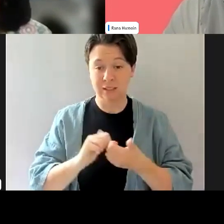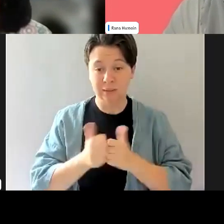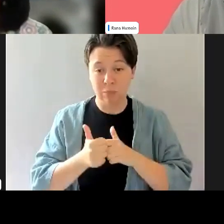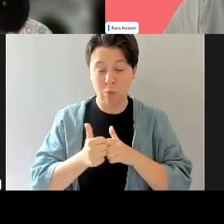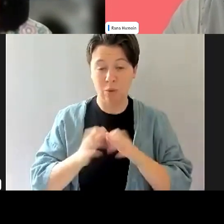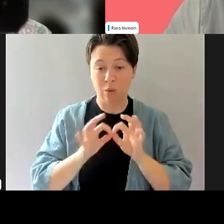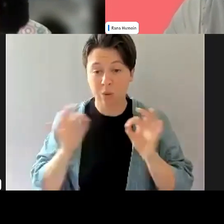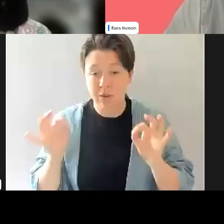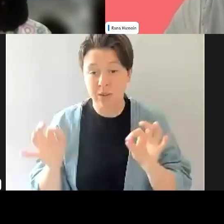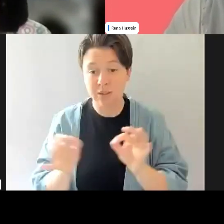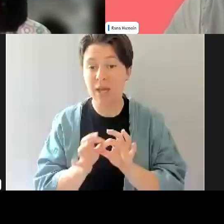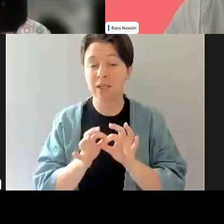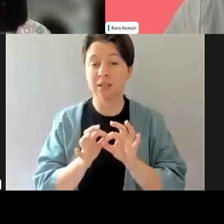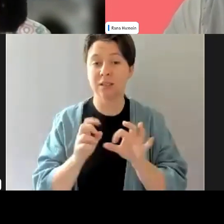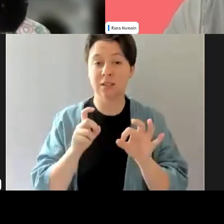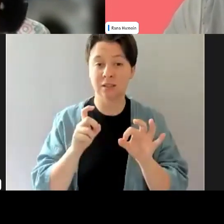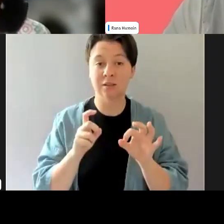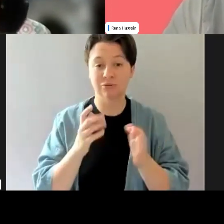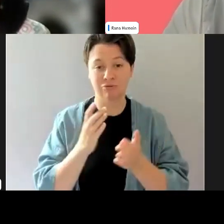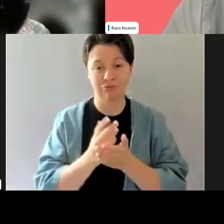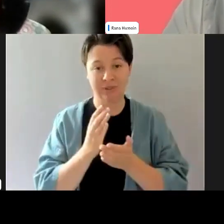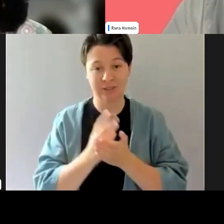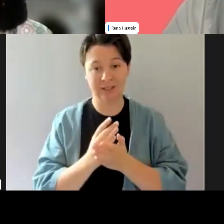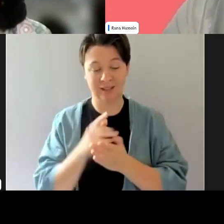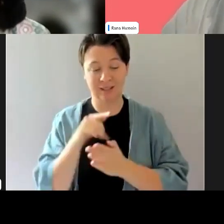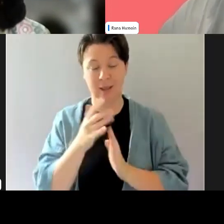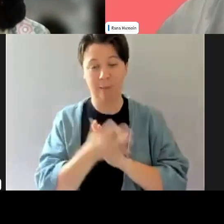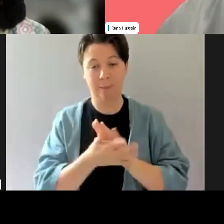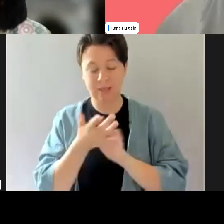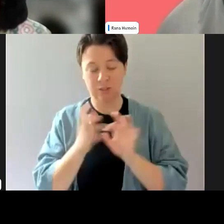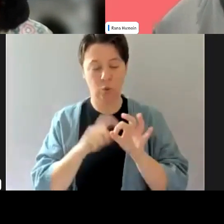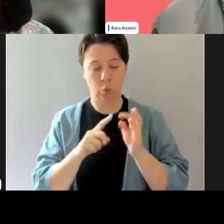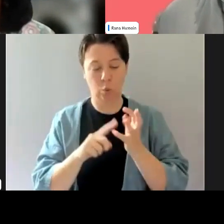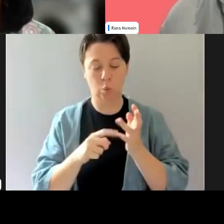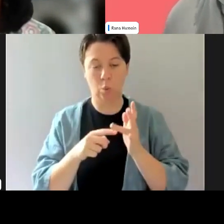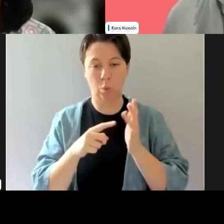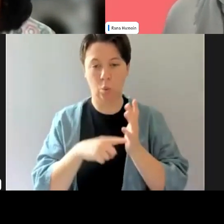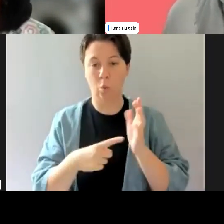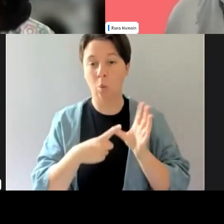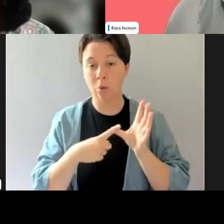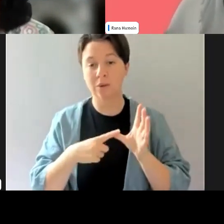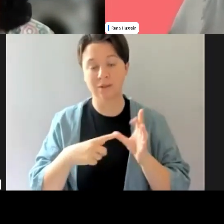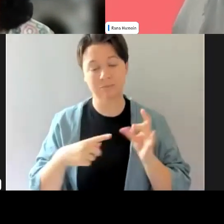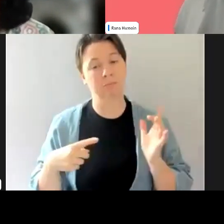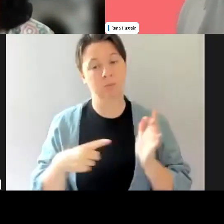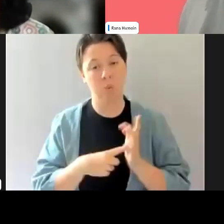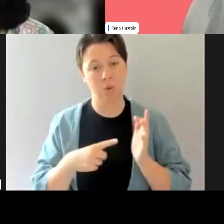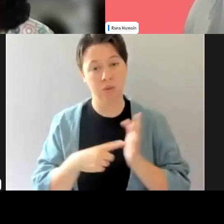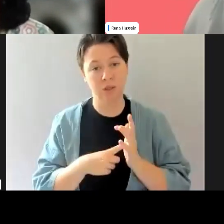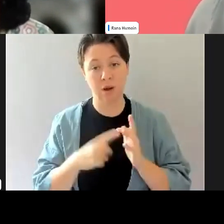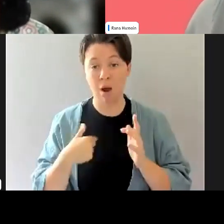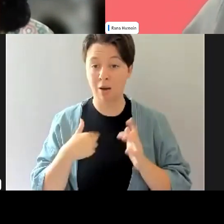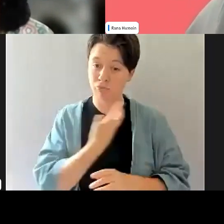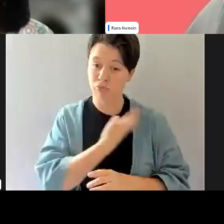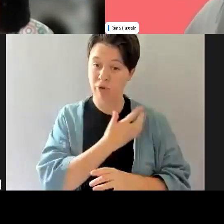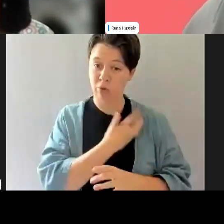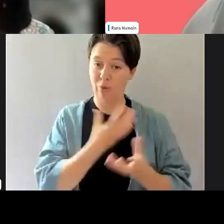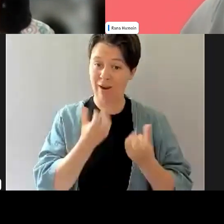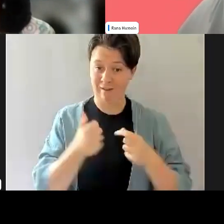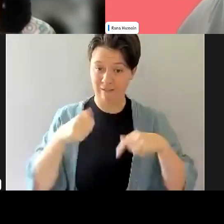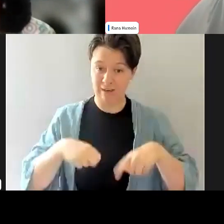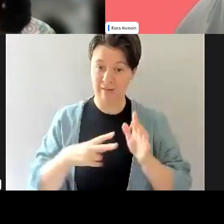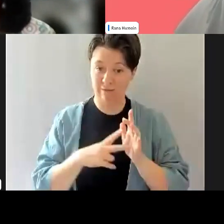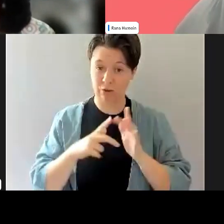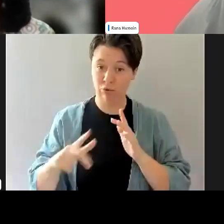And that's when quotas and targets also become really important, which is what we're doing in Victoria. And I'm really proud of the fact that we've been doing that on sporting organizations that I'm part of.